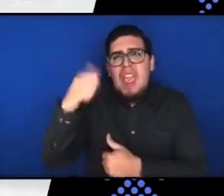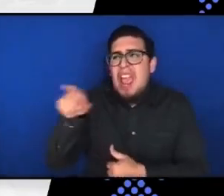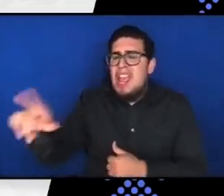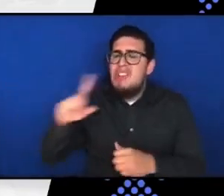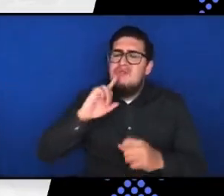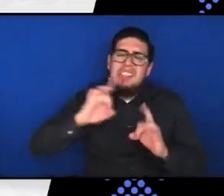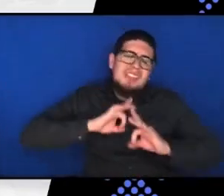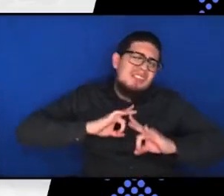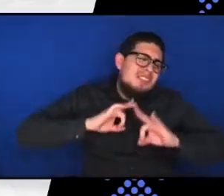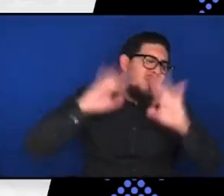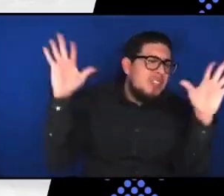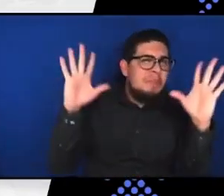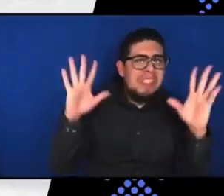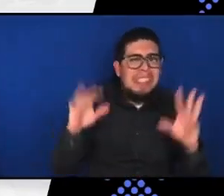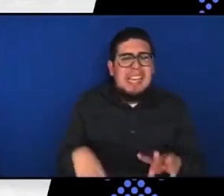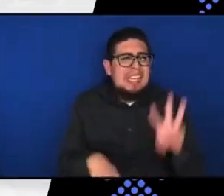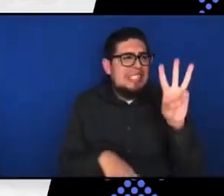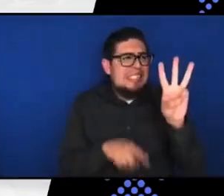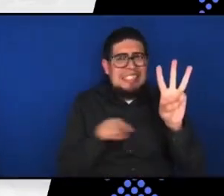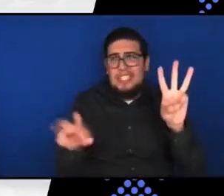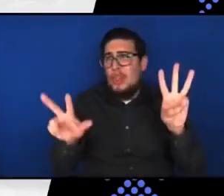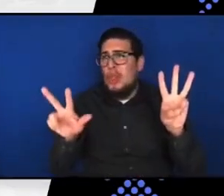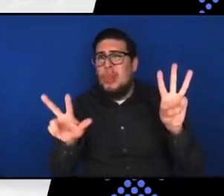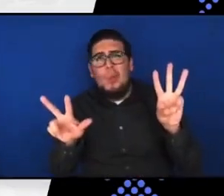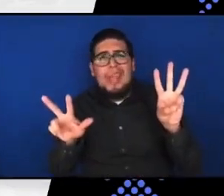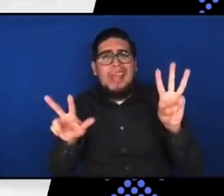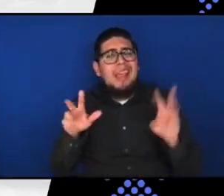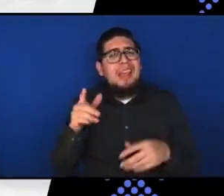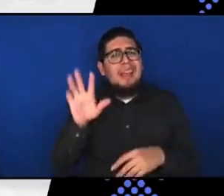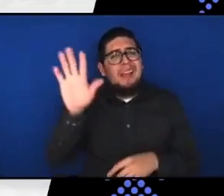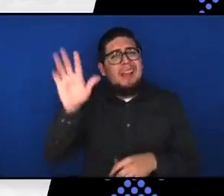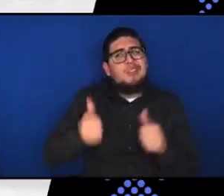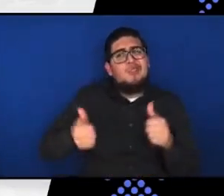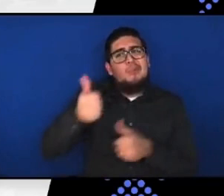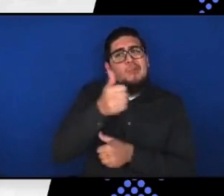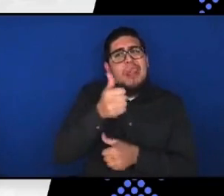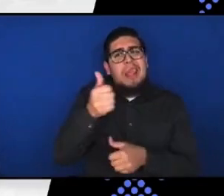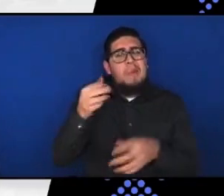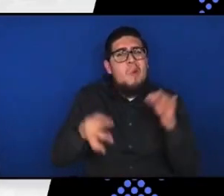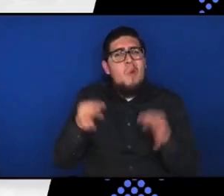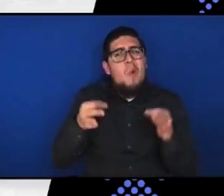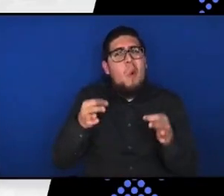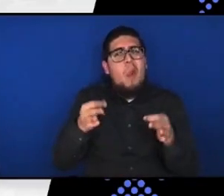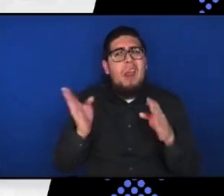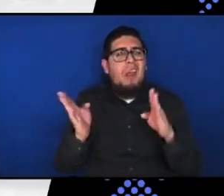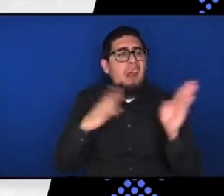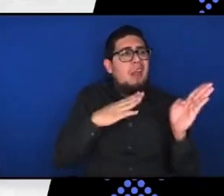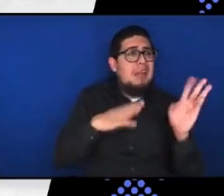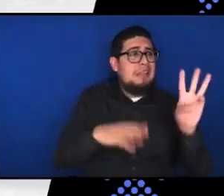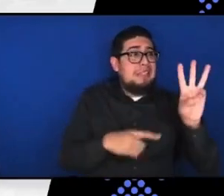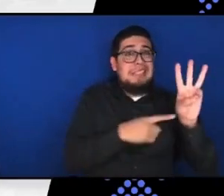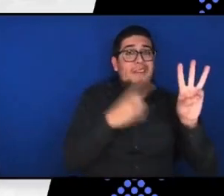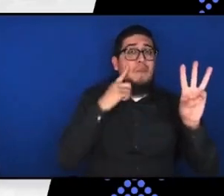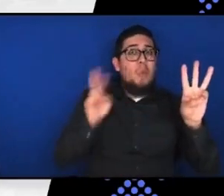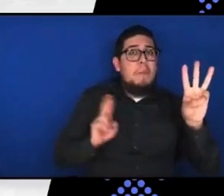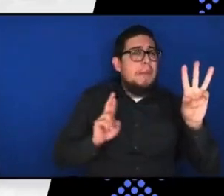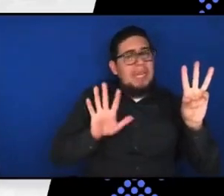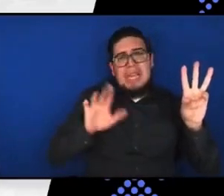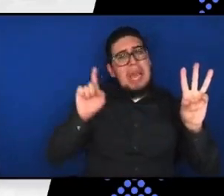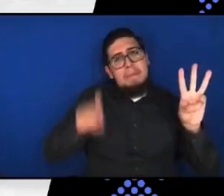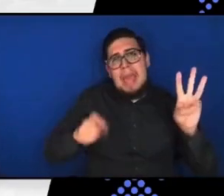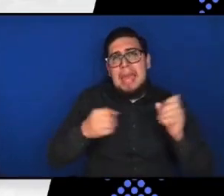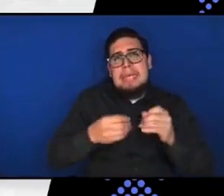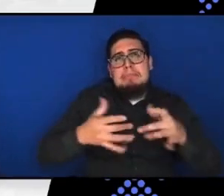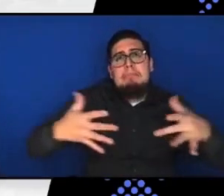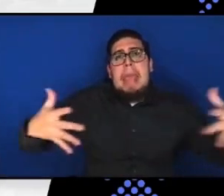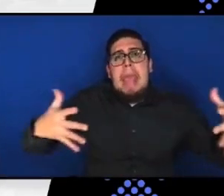-3 supermajority is to expand the Supreme Court. This is the primary reason that I joined the